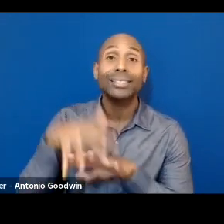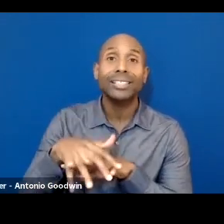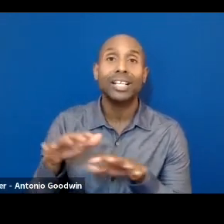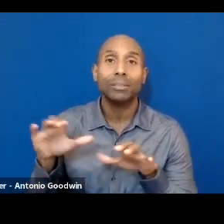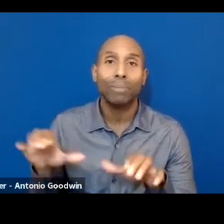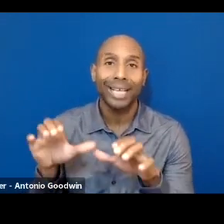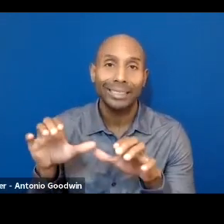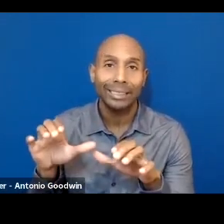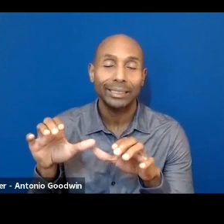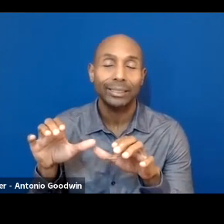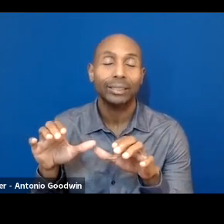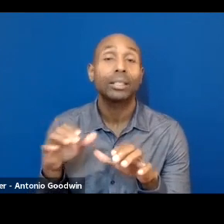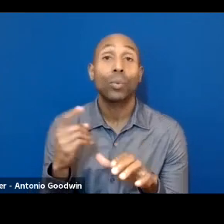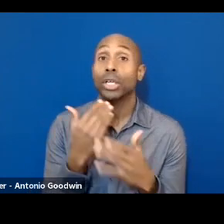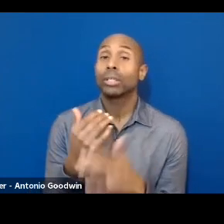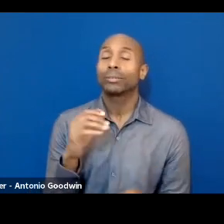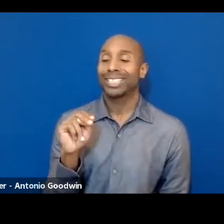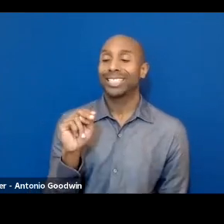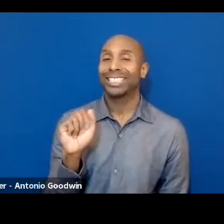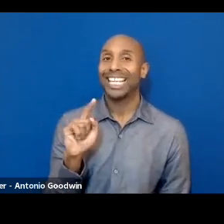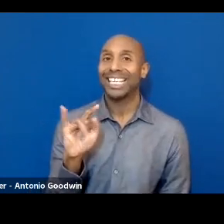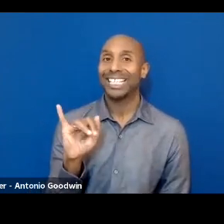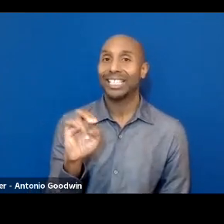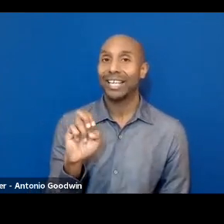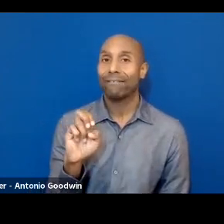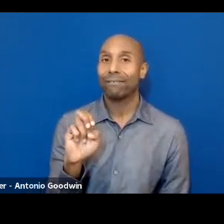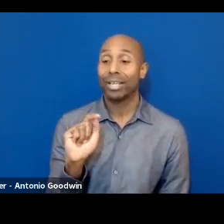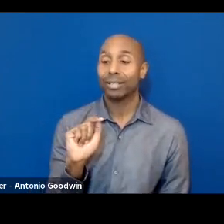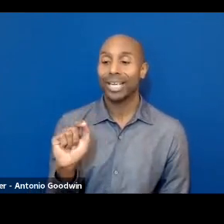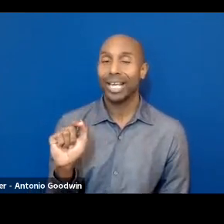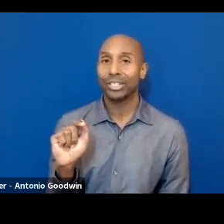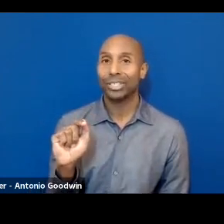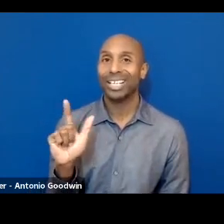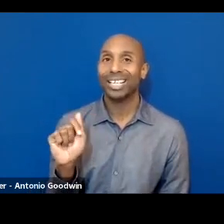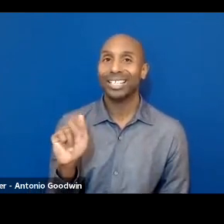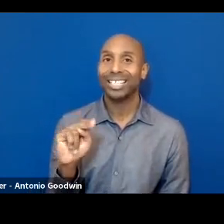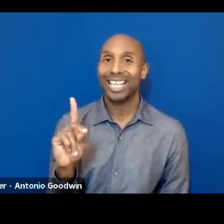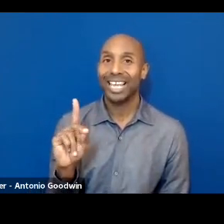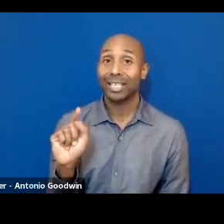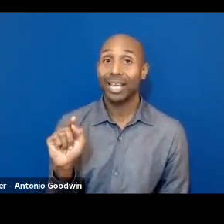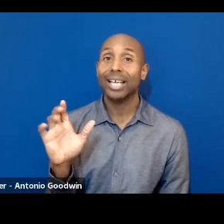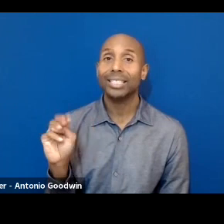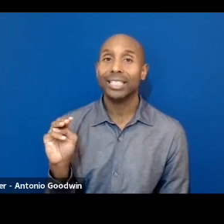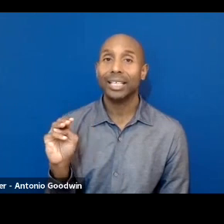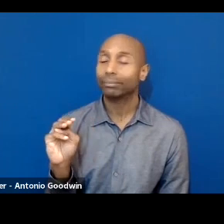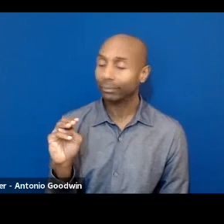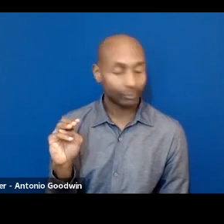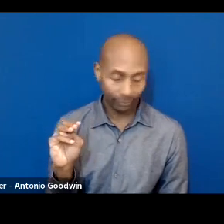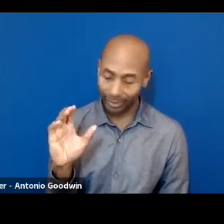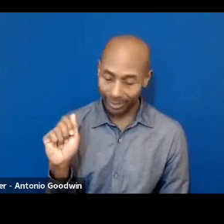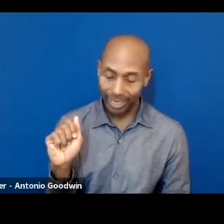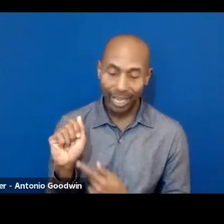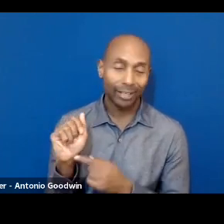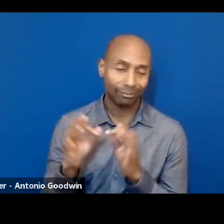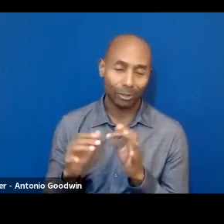called native-land.ca. And it basically is a map of the world. And it shows